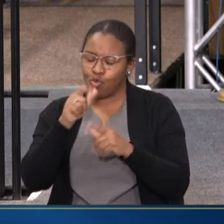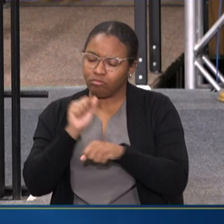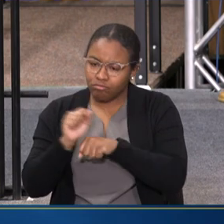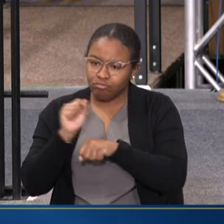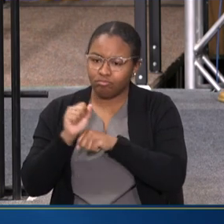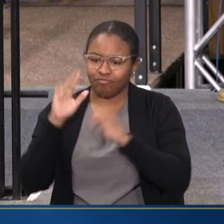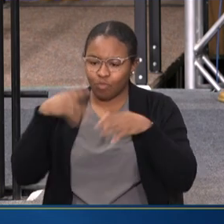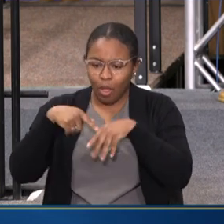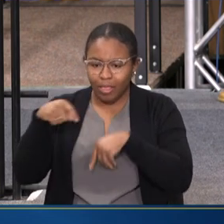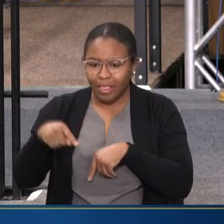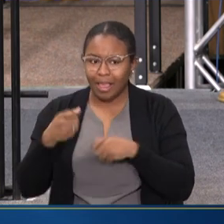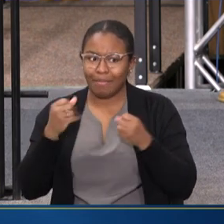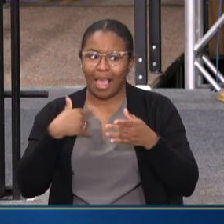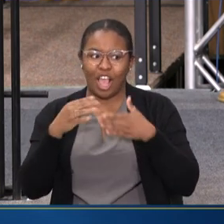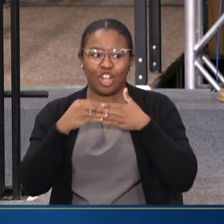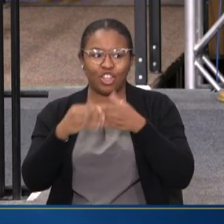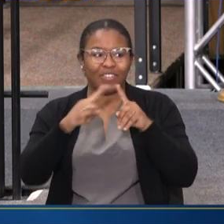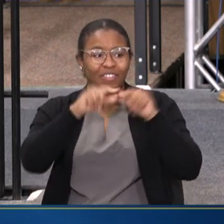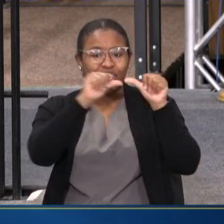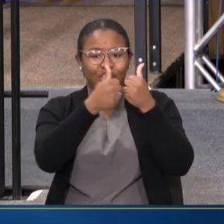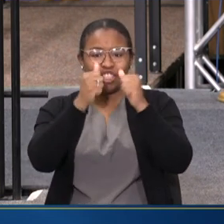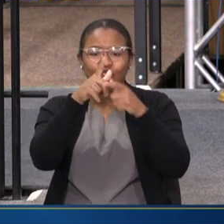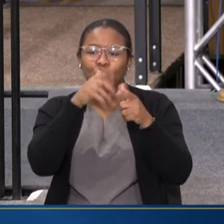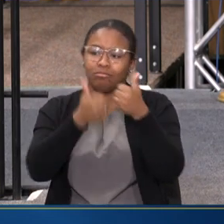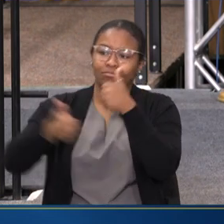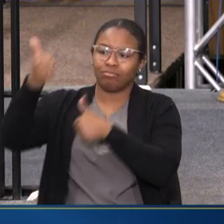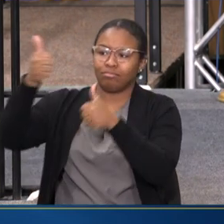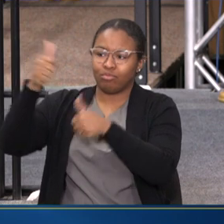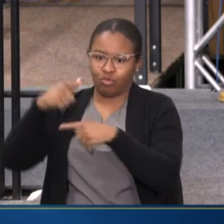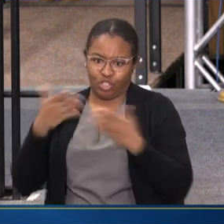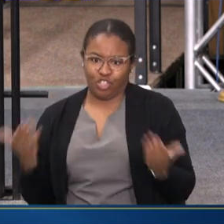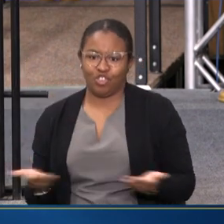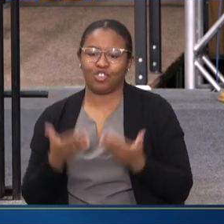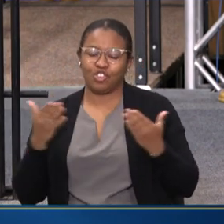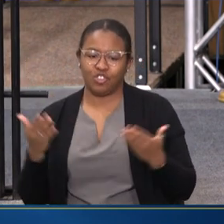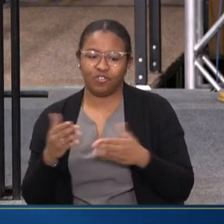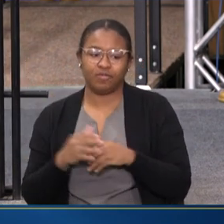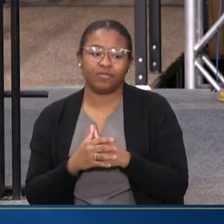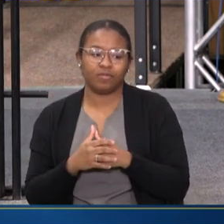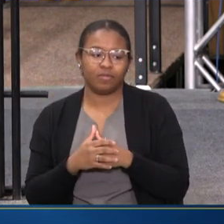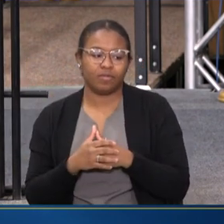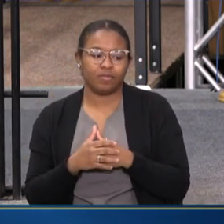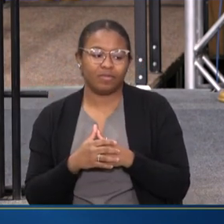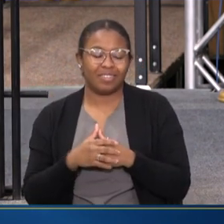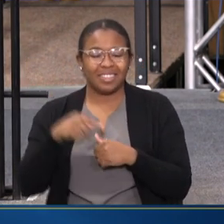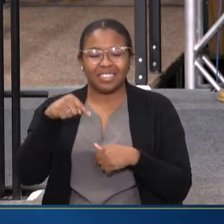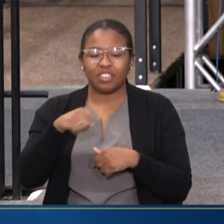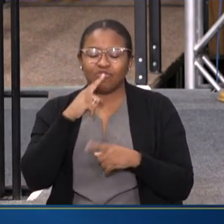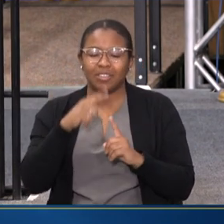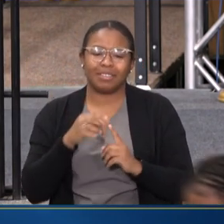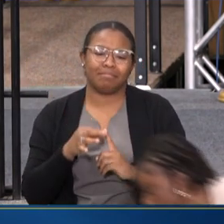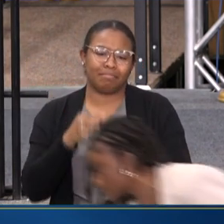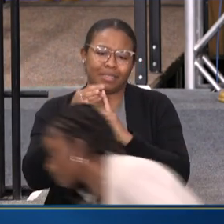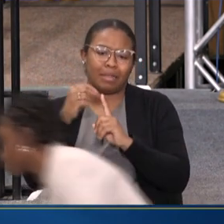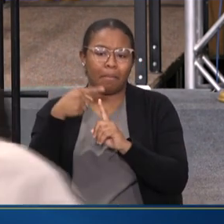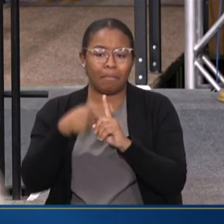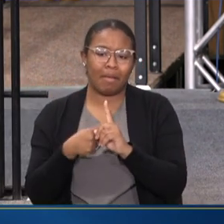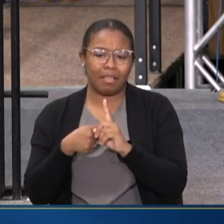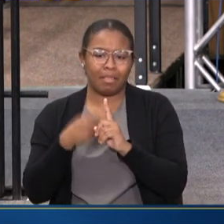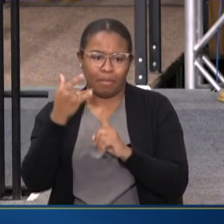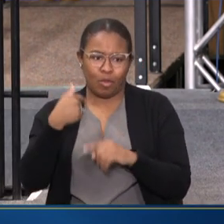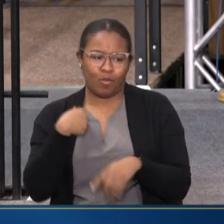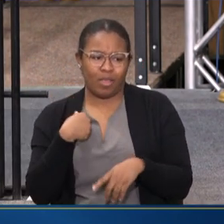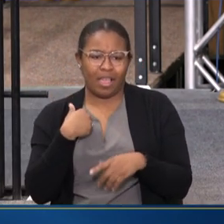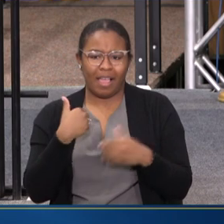HAVE MANY OF OUR LEADERS FROM OUR DIFFERENT AGENCIES THAT ARE VERY ACTIVE HERE AS WELL. THIS IS A SPECIAL MONTH BECAUSE WE THINK WE HAVE